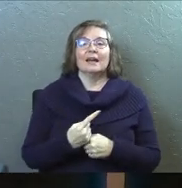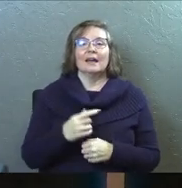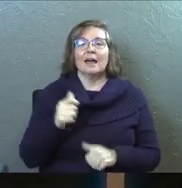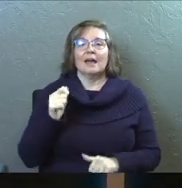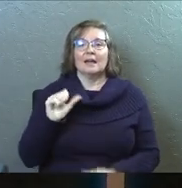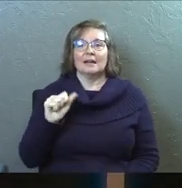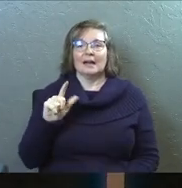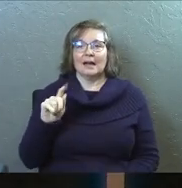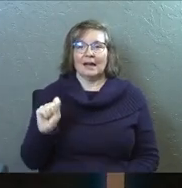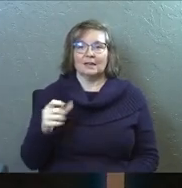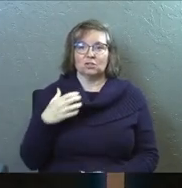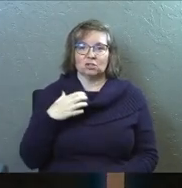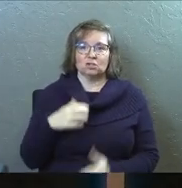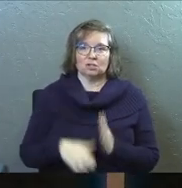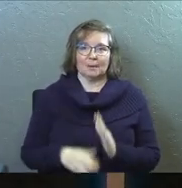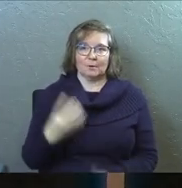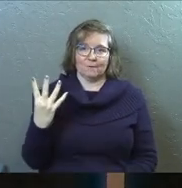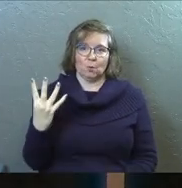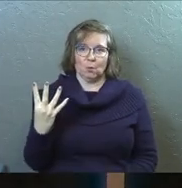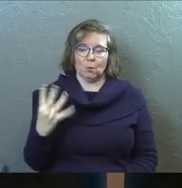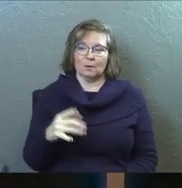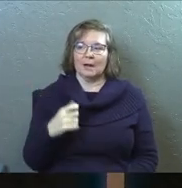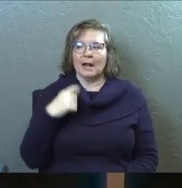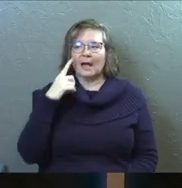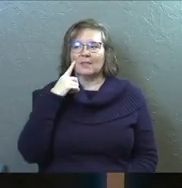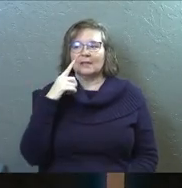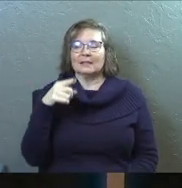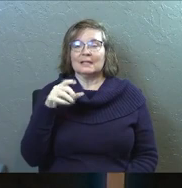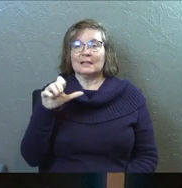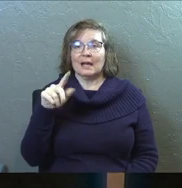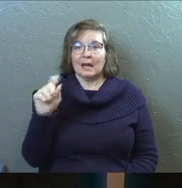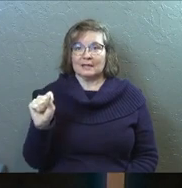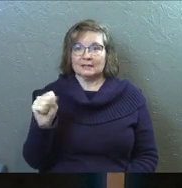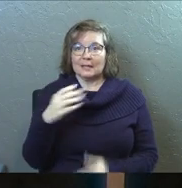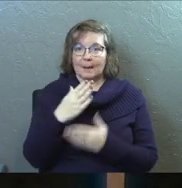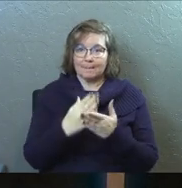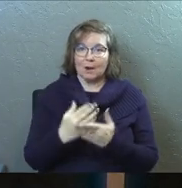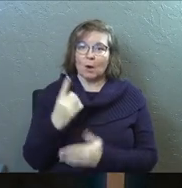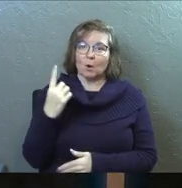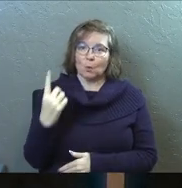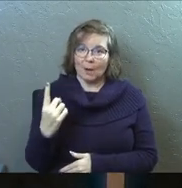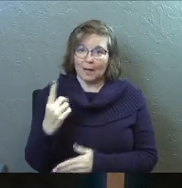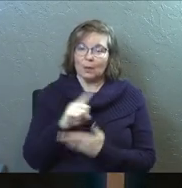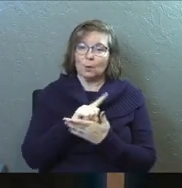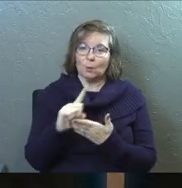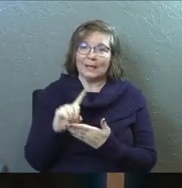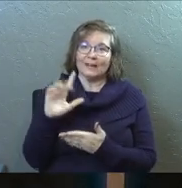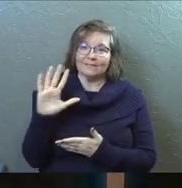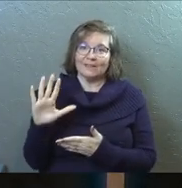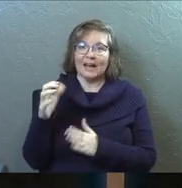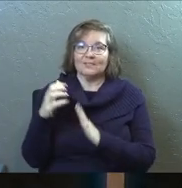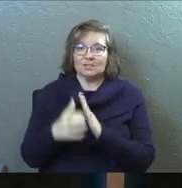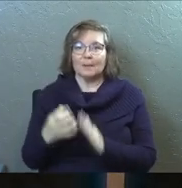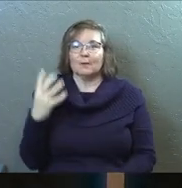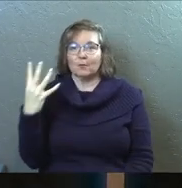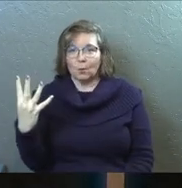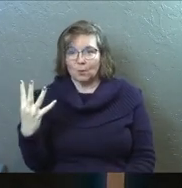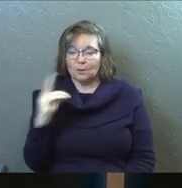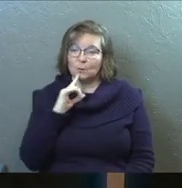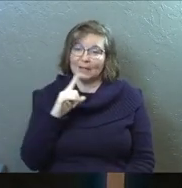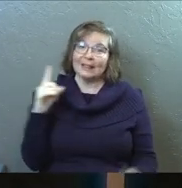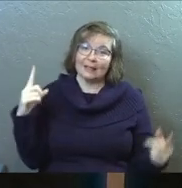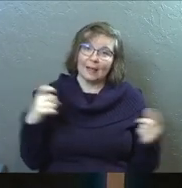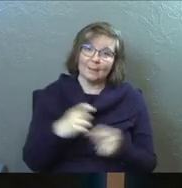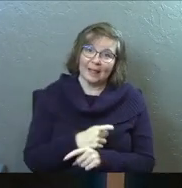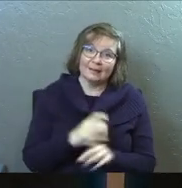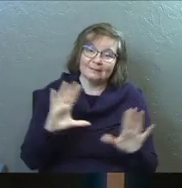four. So we're continuing in our series. And I think I put this together. This is Acts part one, week five, chapter four. So it's